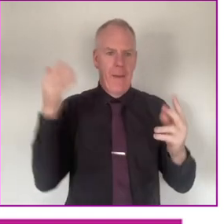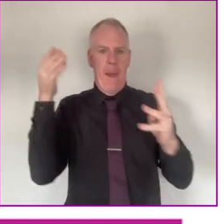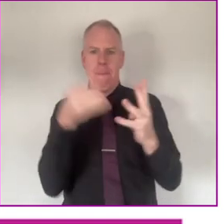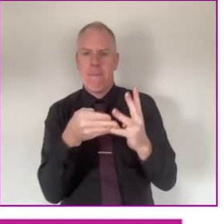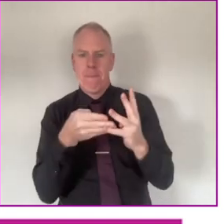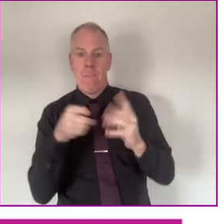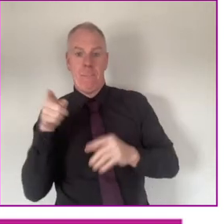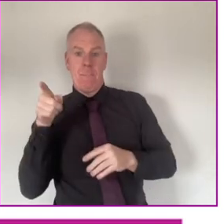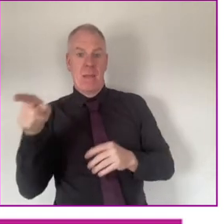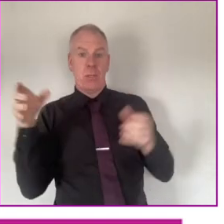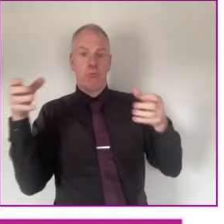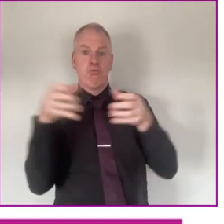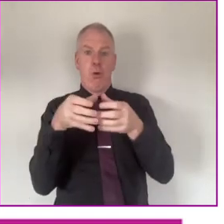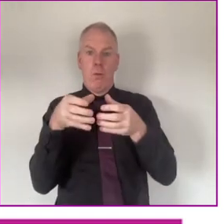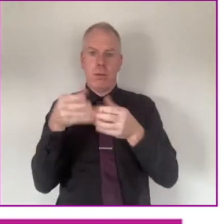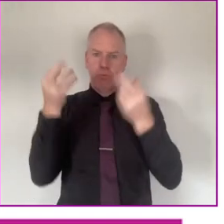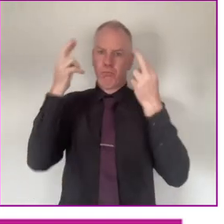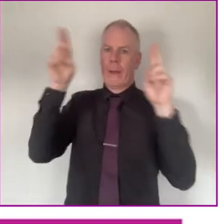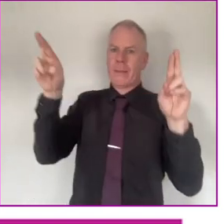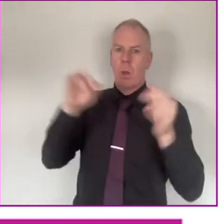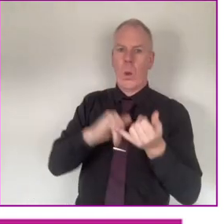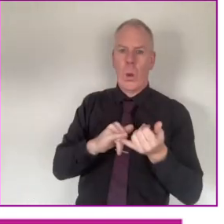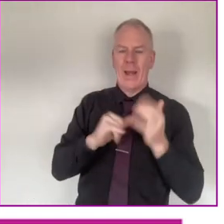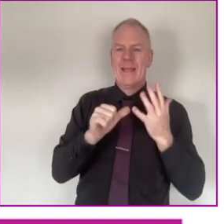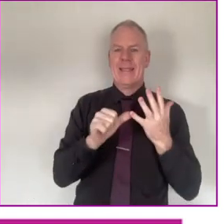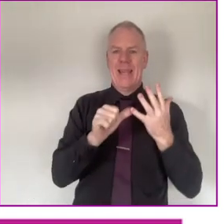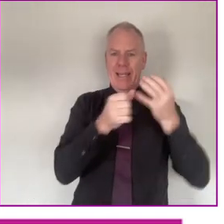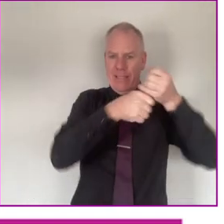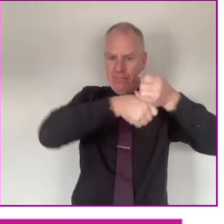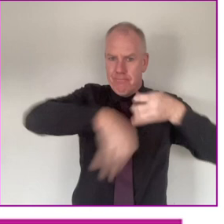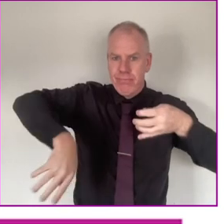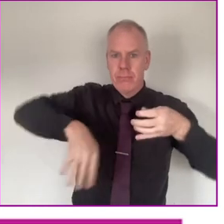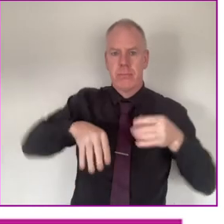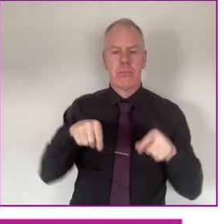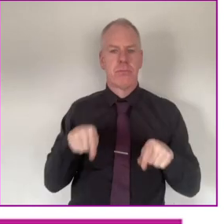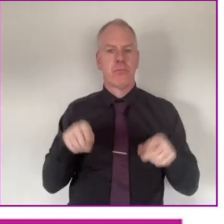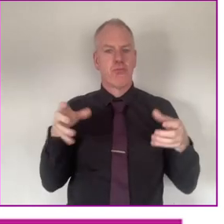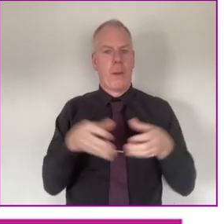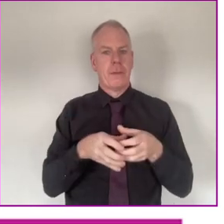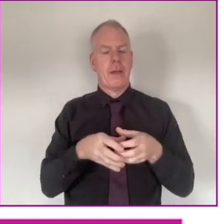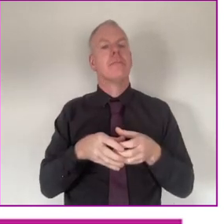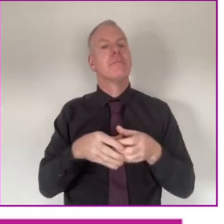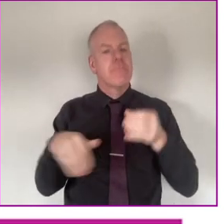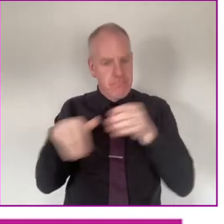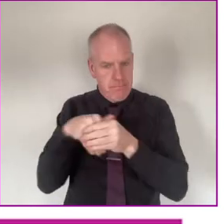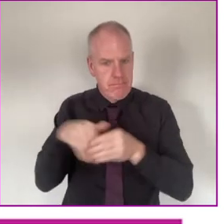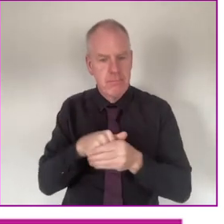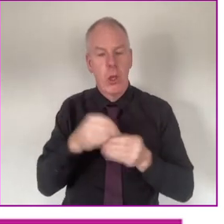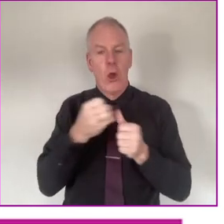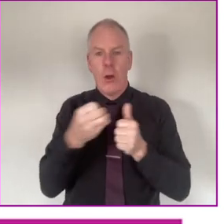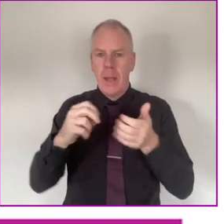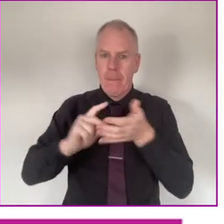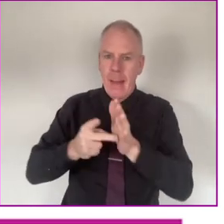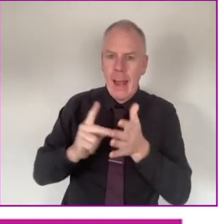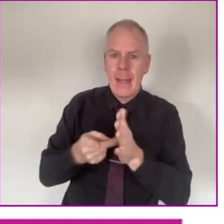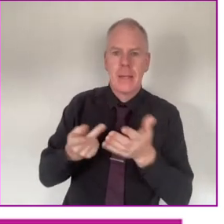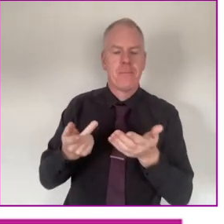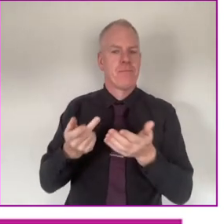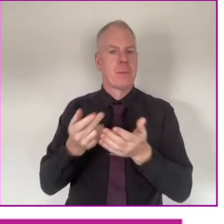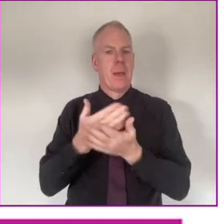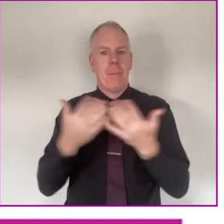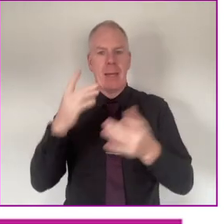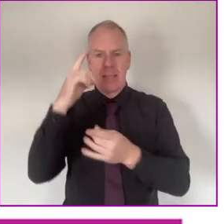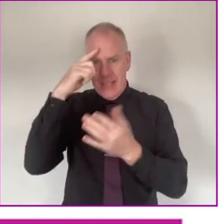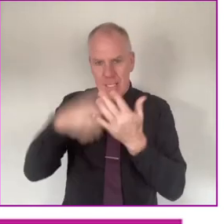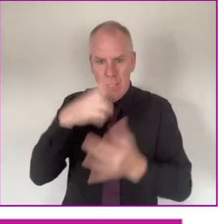names. And this group is the voice of the six groups, and we also participate in all planning